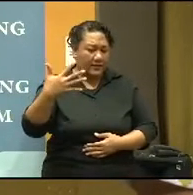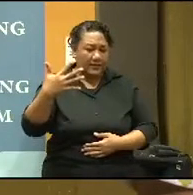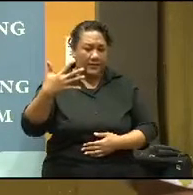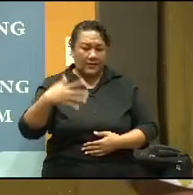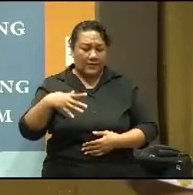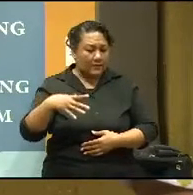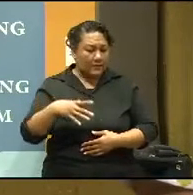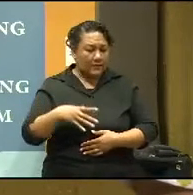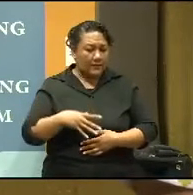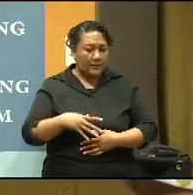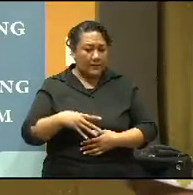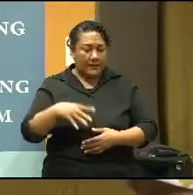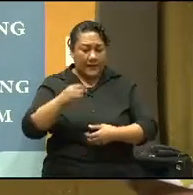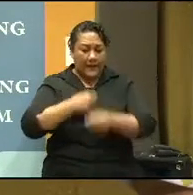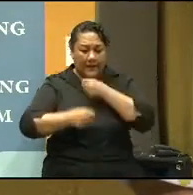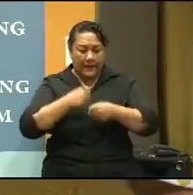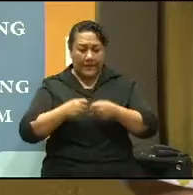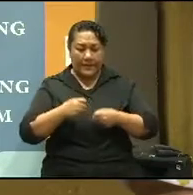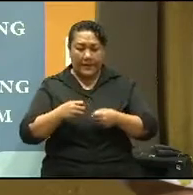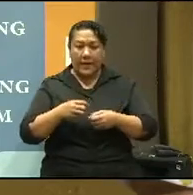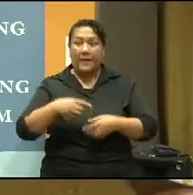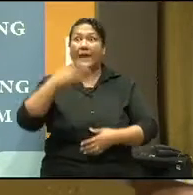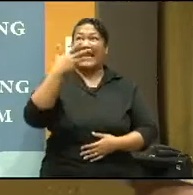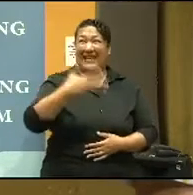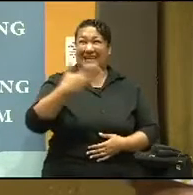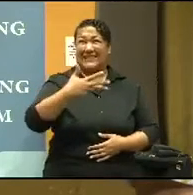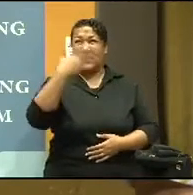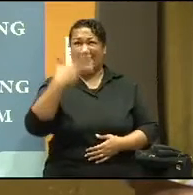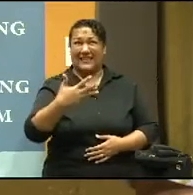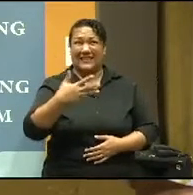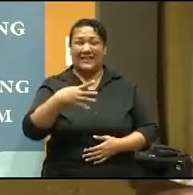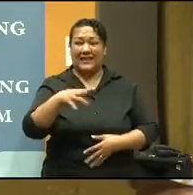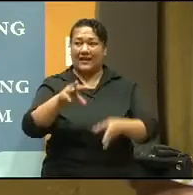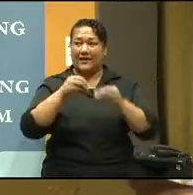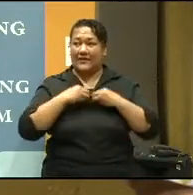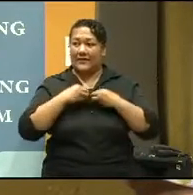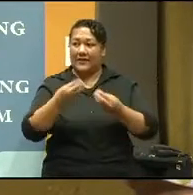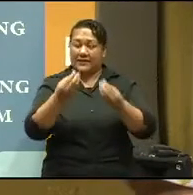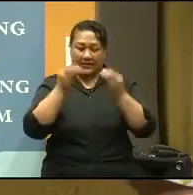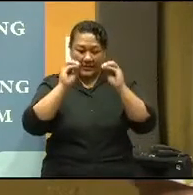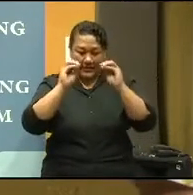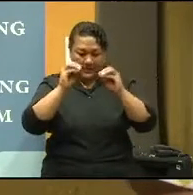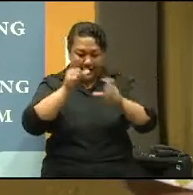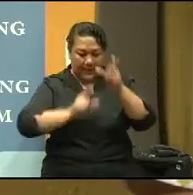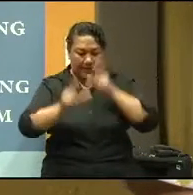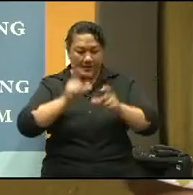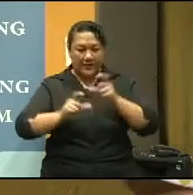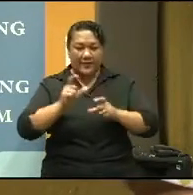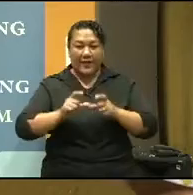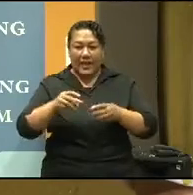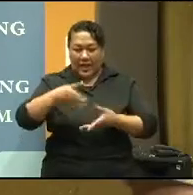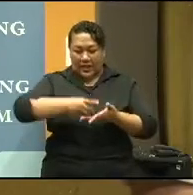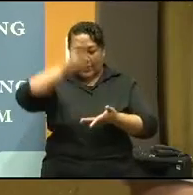Cole the Older Prize for Excellence in Teaching in 1999, the Royal Australian Chemical Institute Strengths Medal for Chemical Education in 2003,